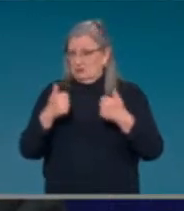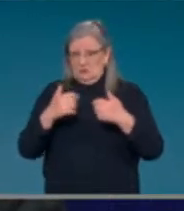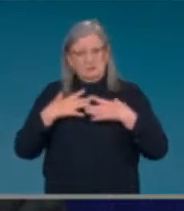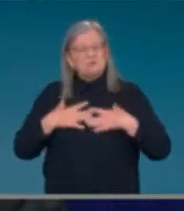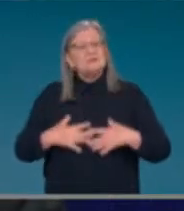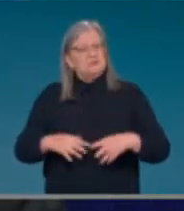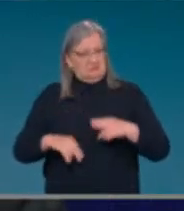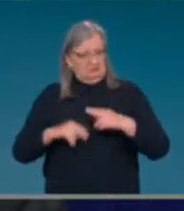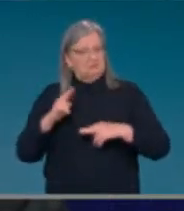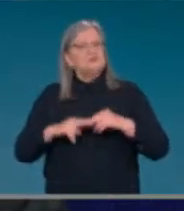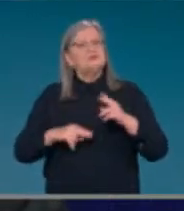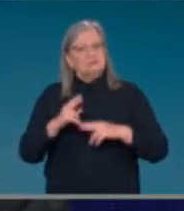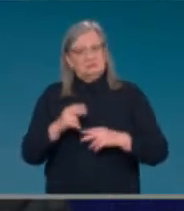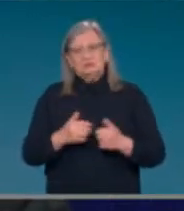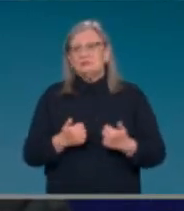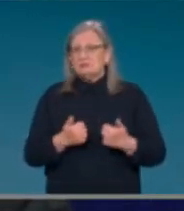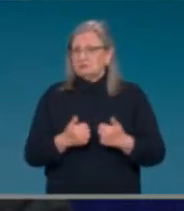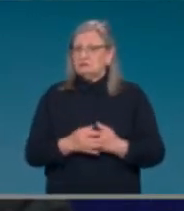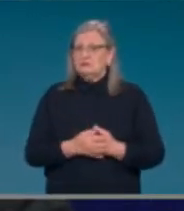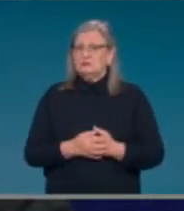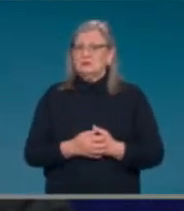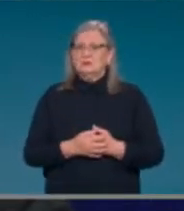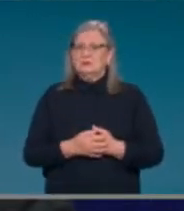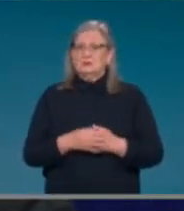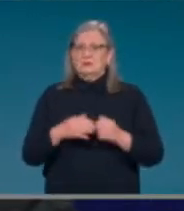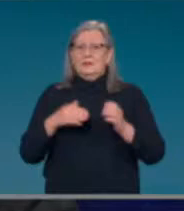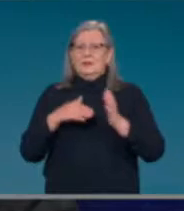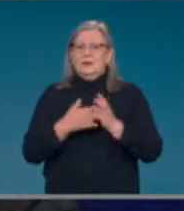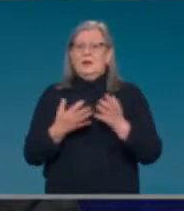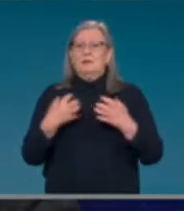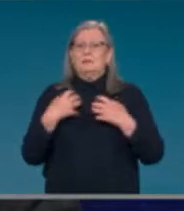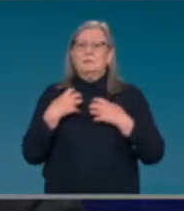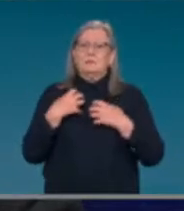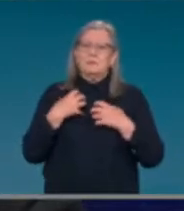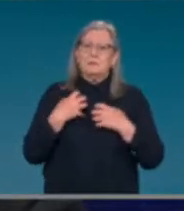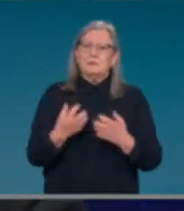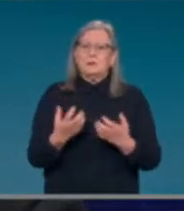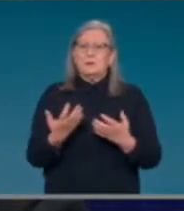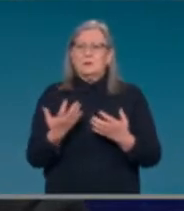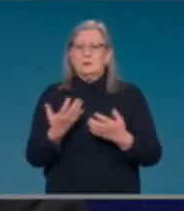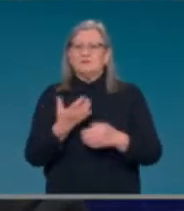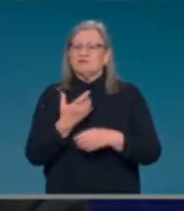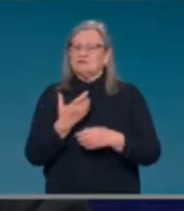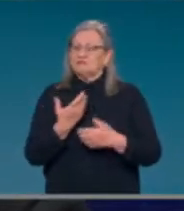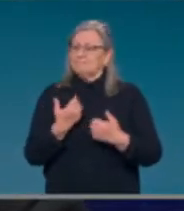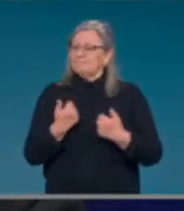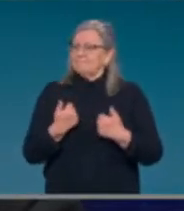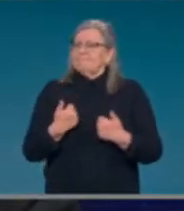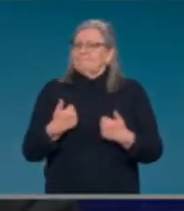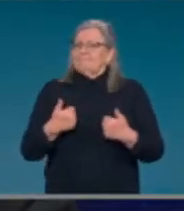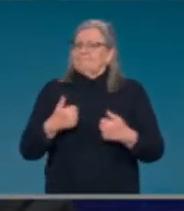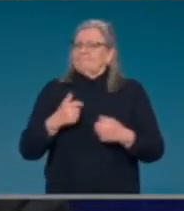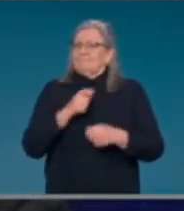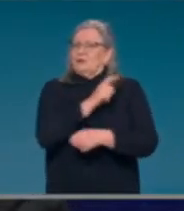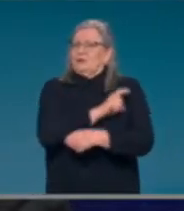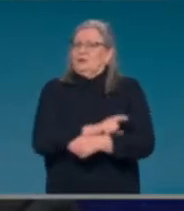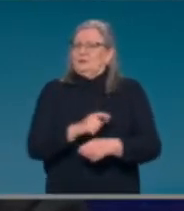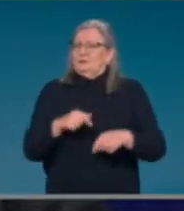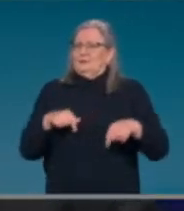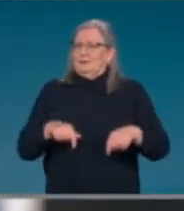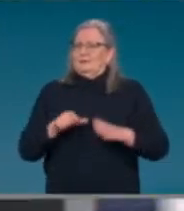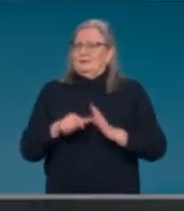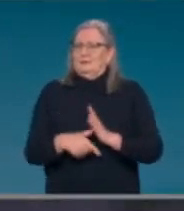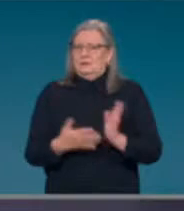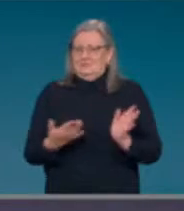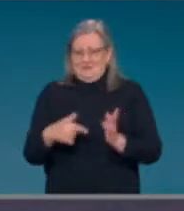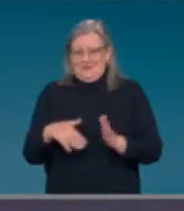November, the end of October, are a lot more confident about the value of mix and match than we were in May or June. So,